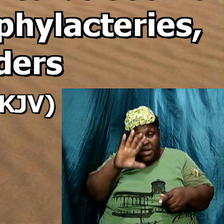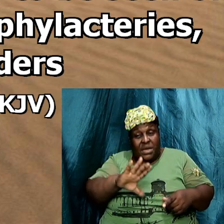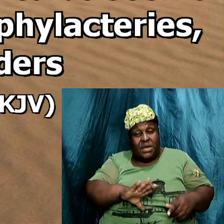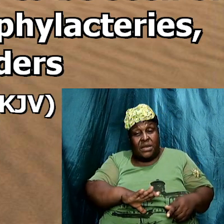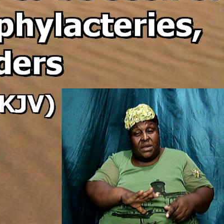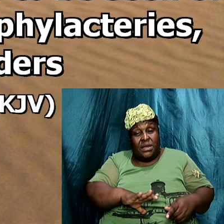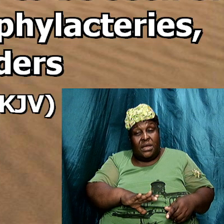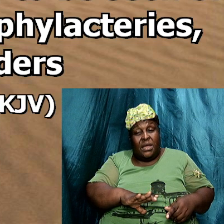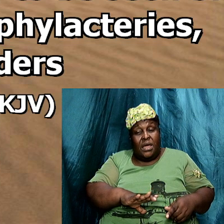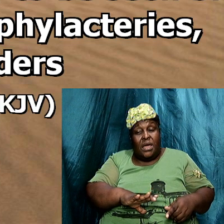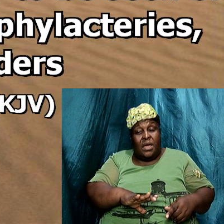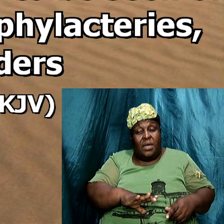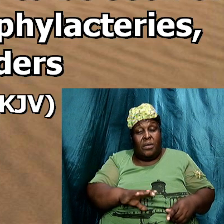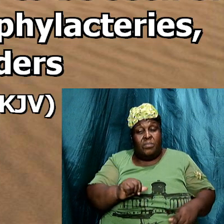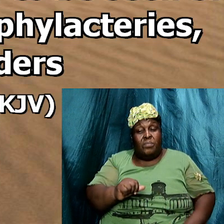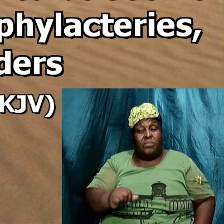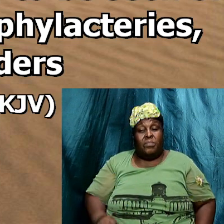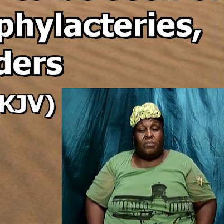They their